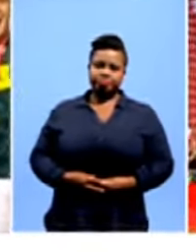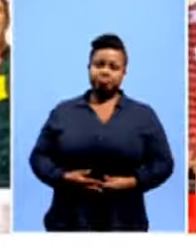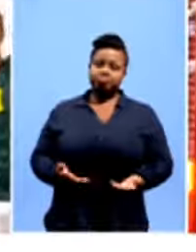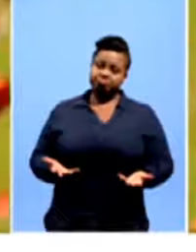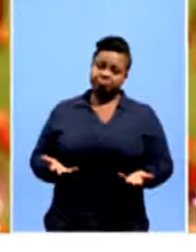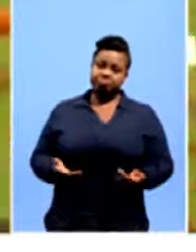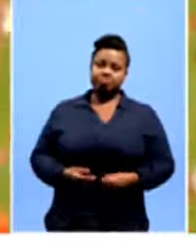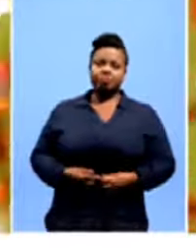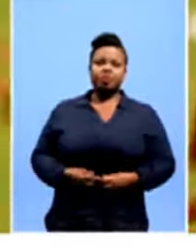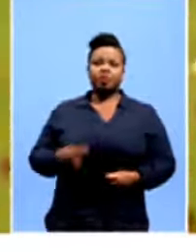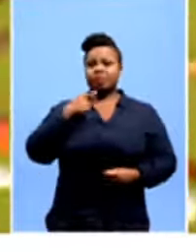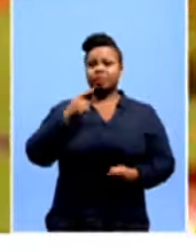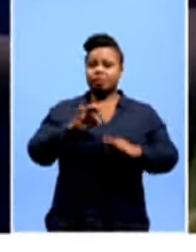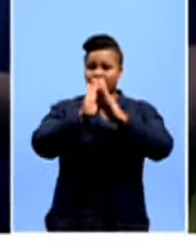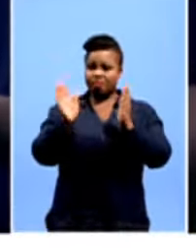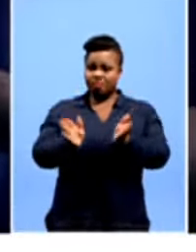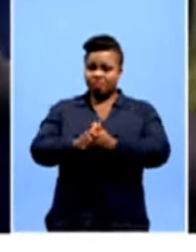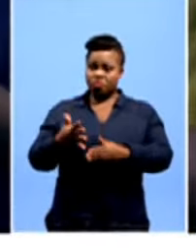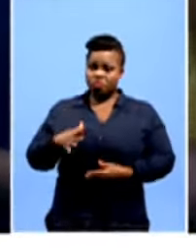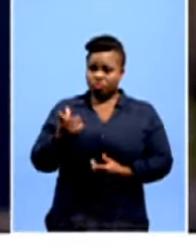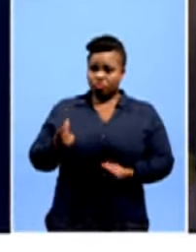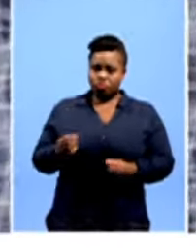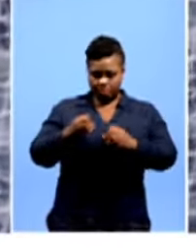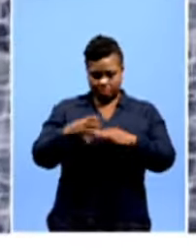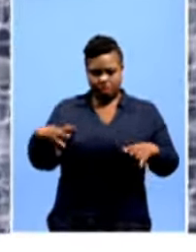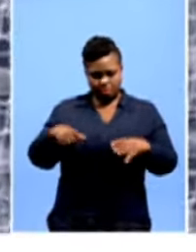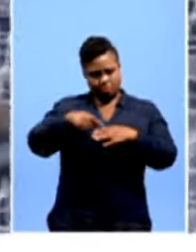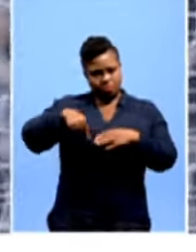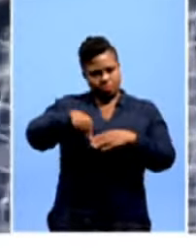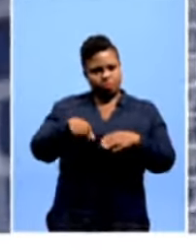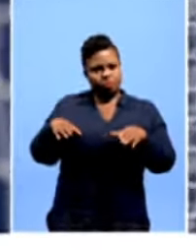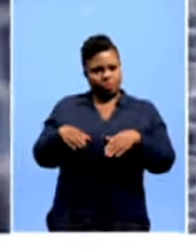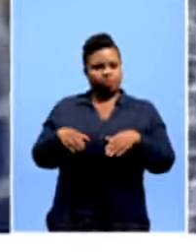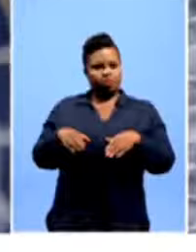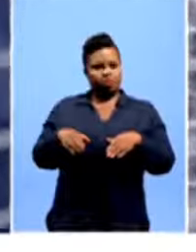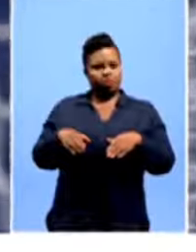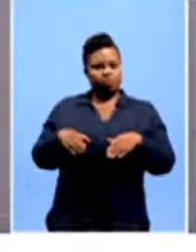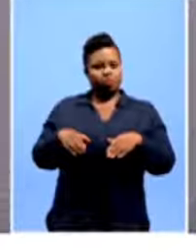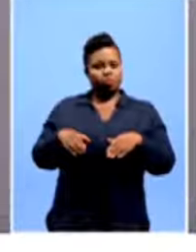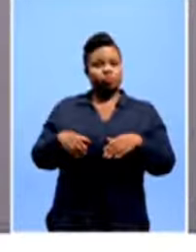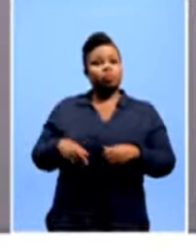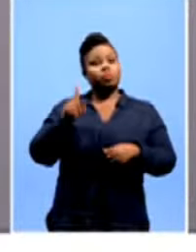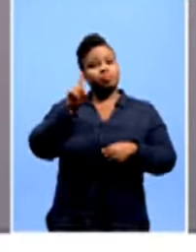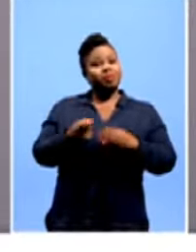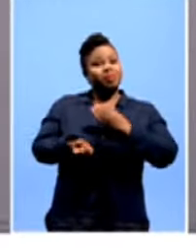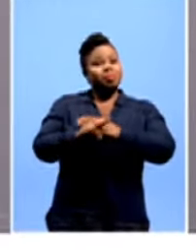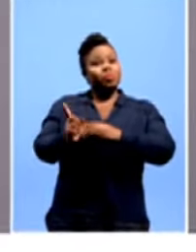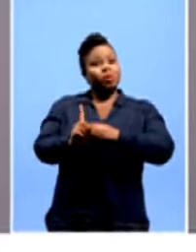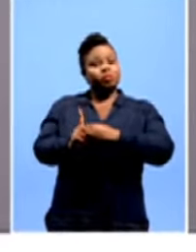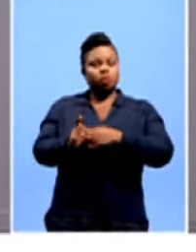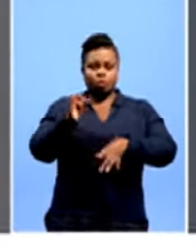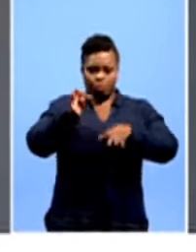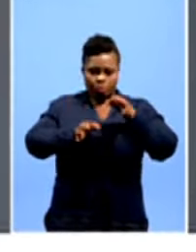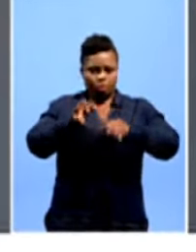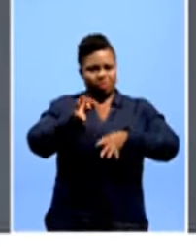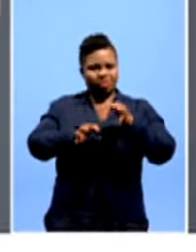They say charity begins at home. What needs to happen first, then we need to have a political will